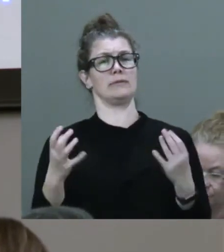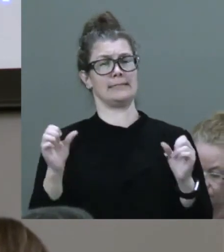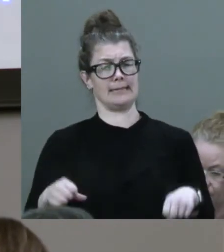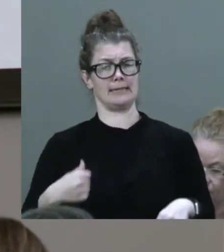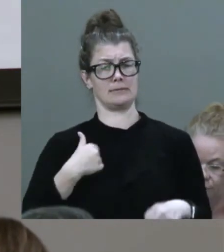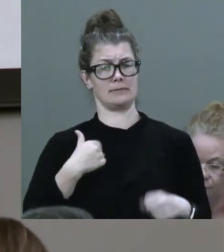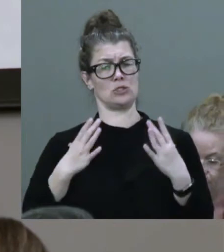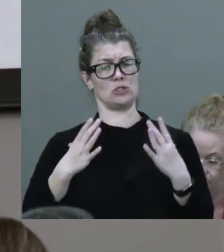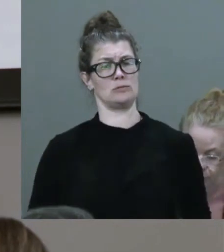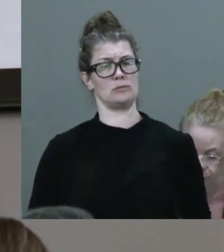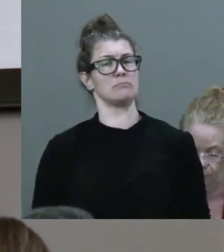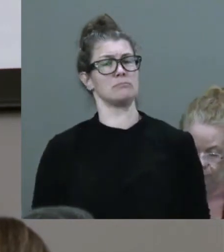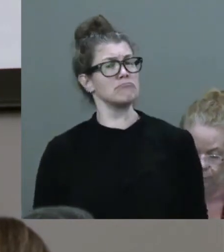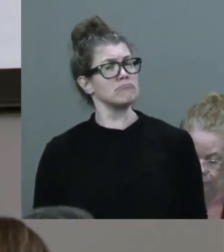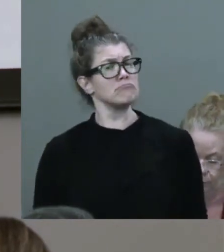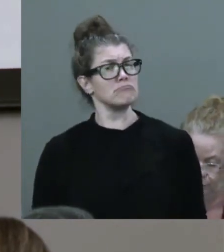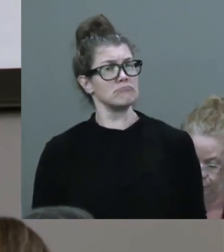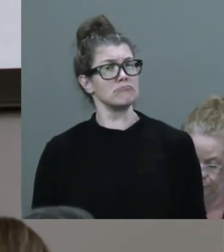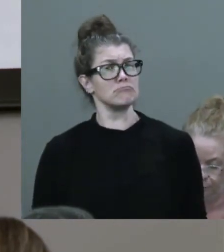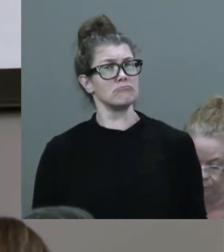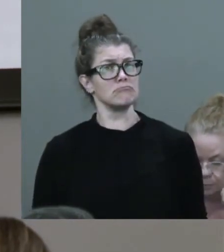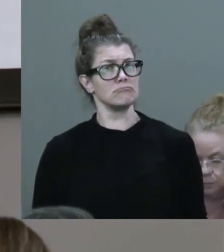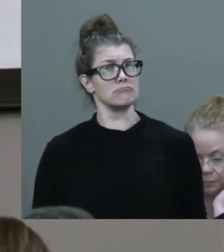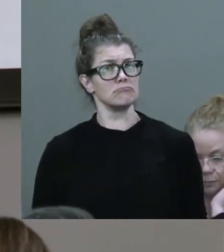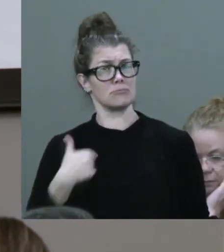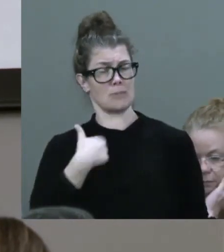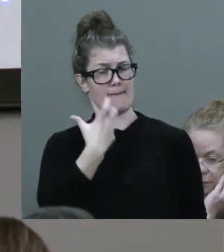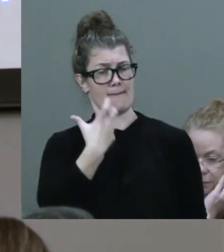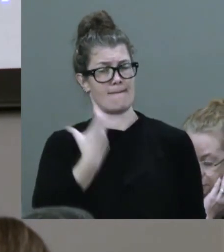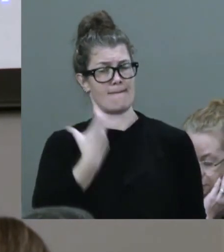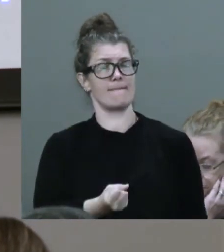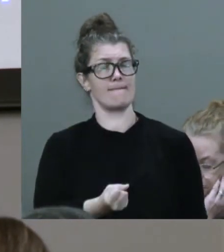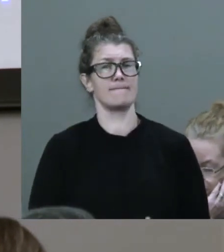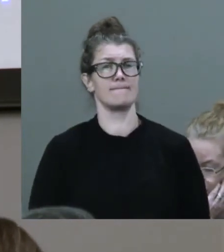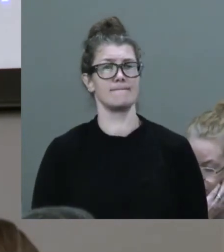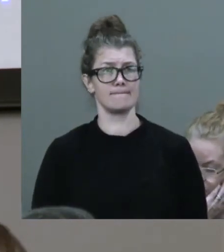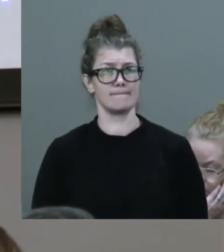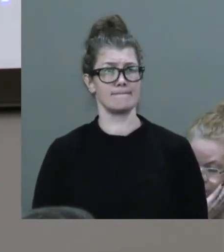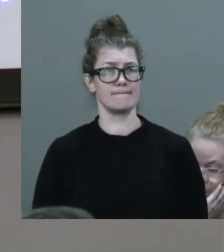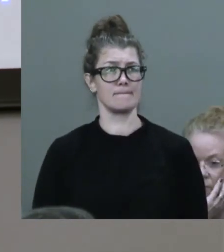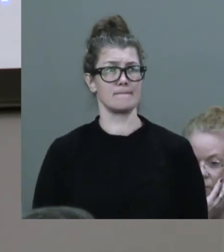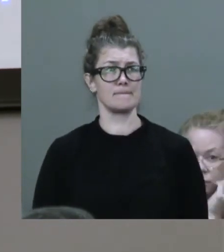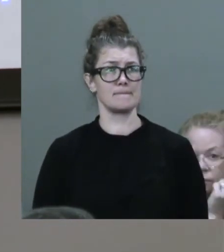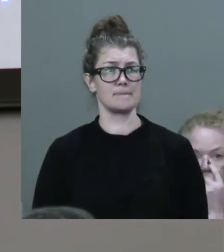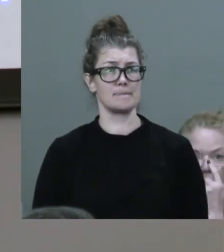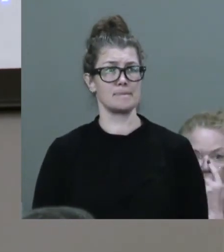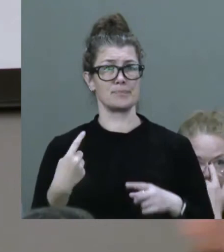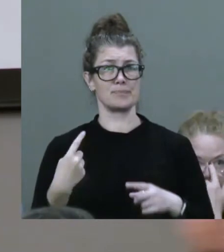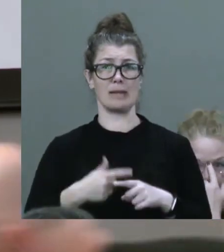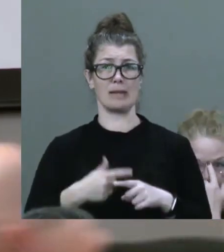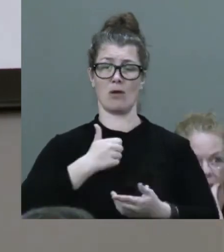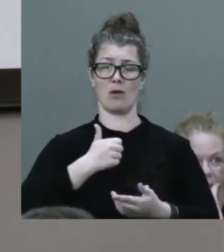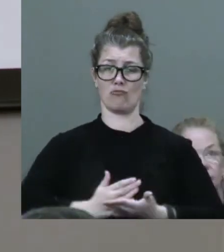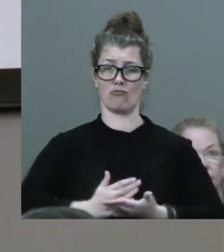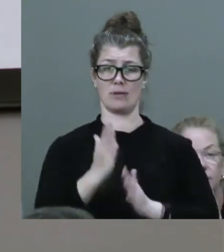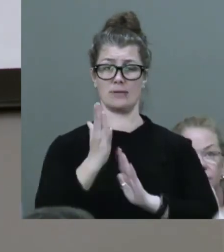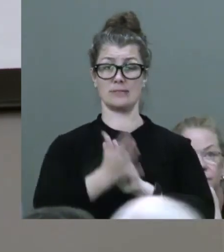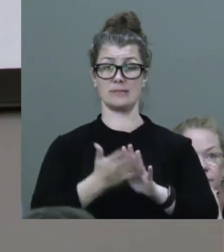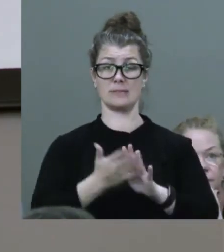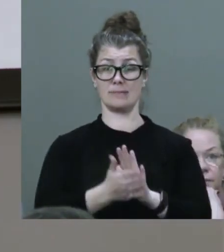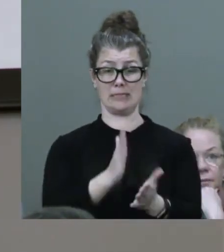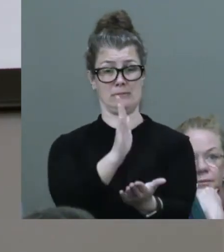is born within them. And their rights made material